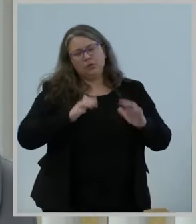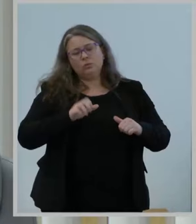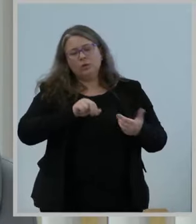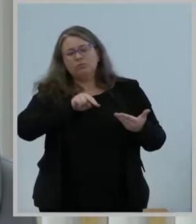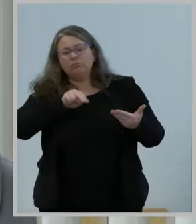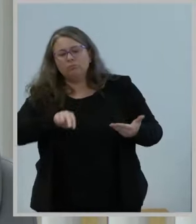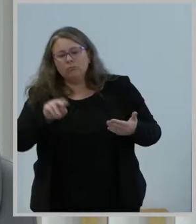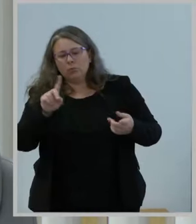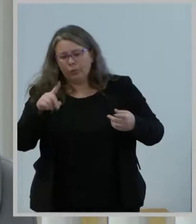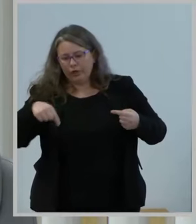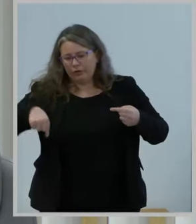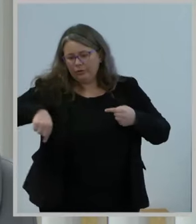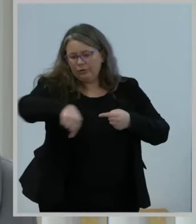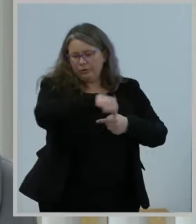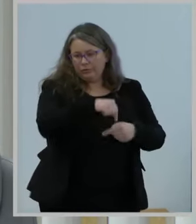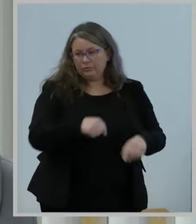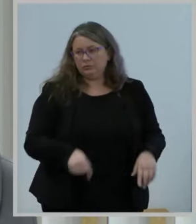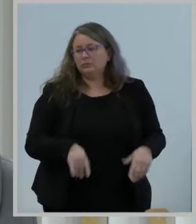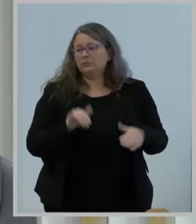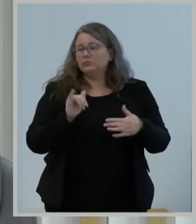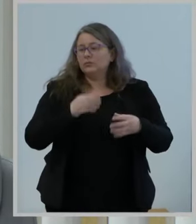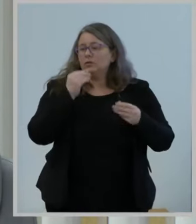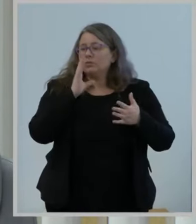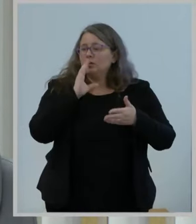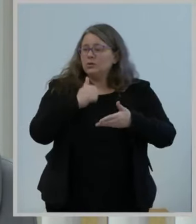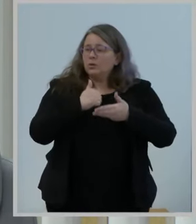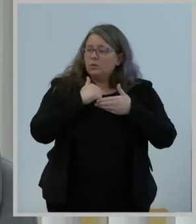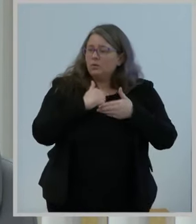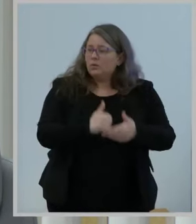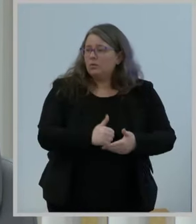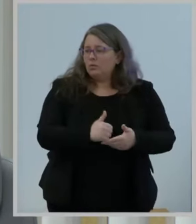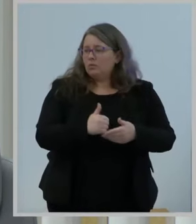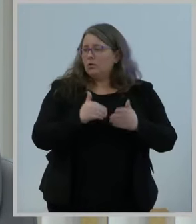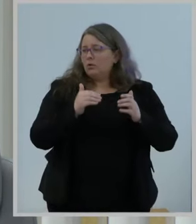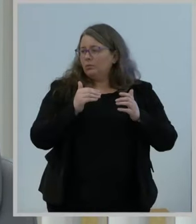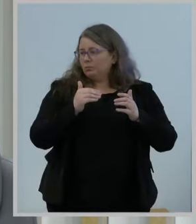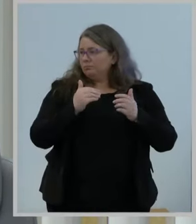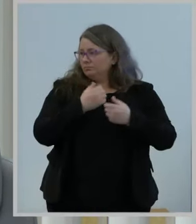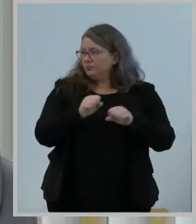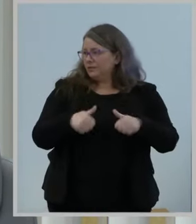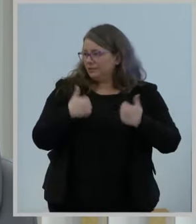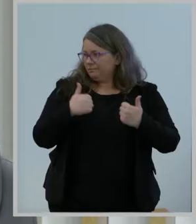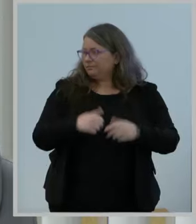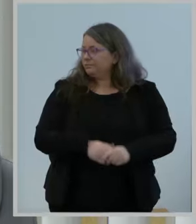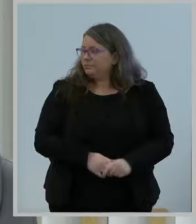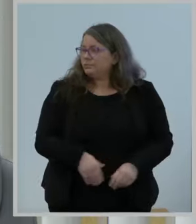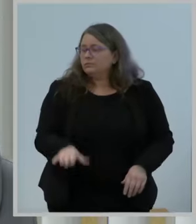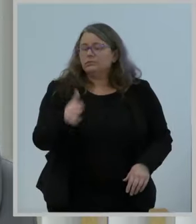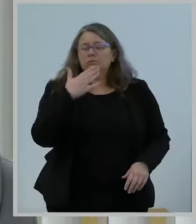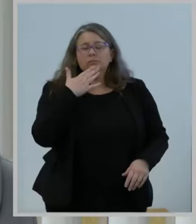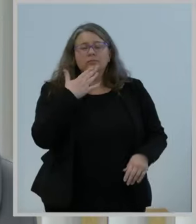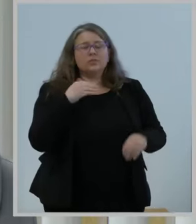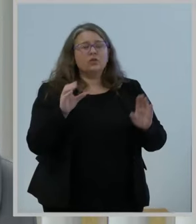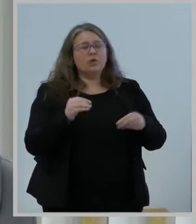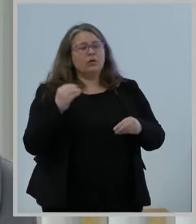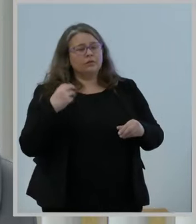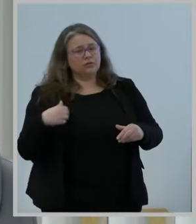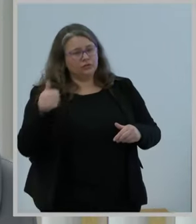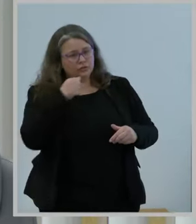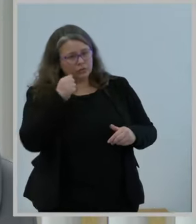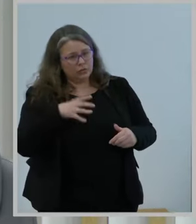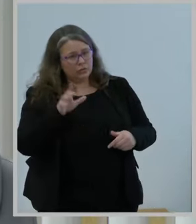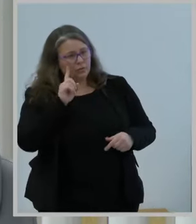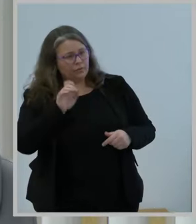have the information they need to save lives. I want to thank the Office of the Chairwoman for incorporating our edits, highlighting the